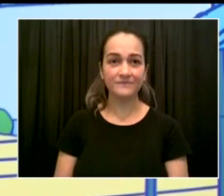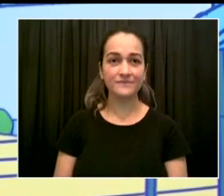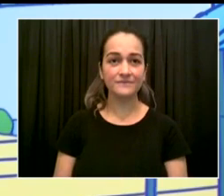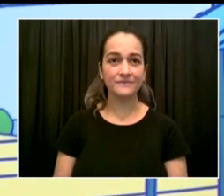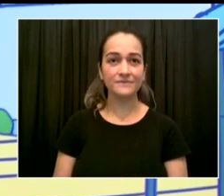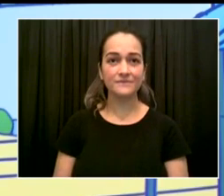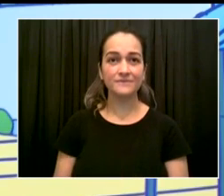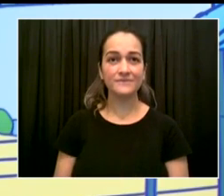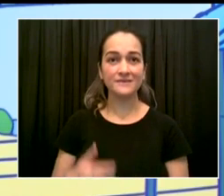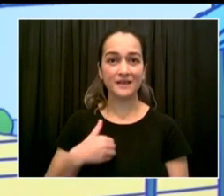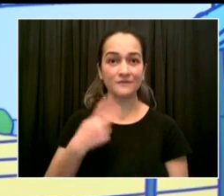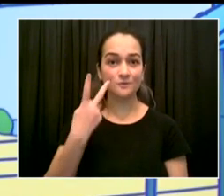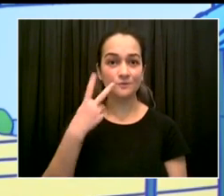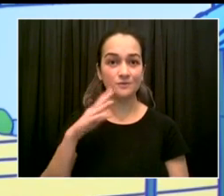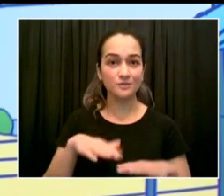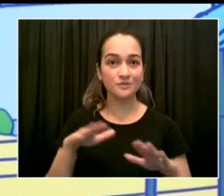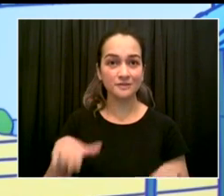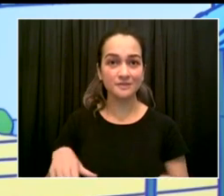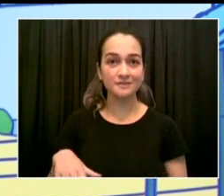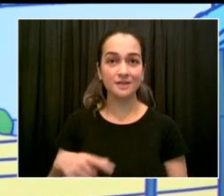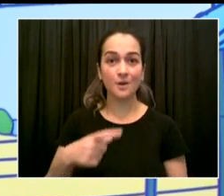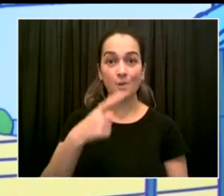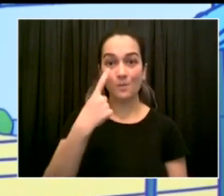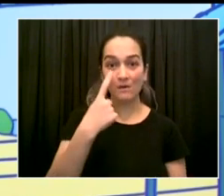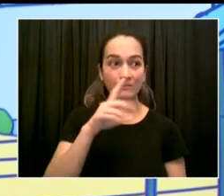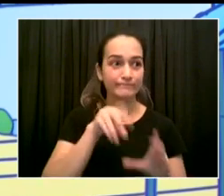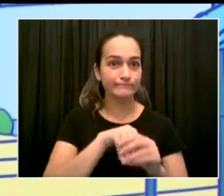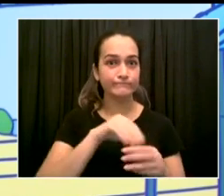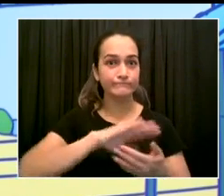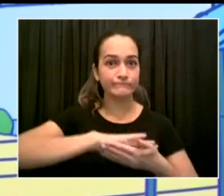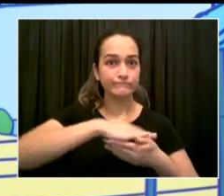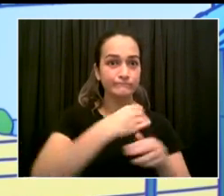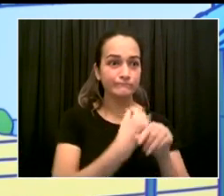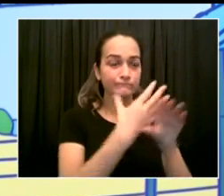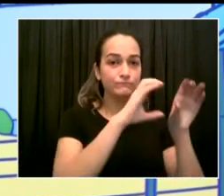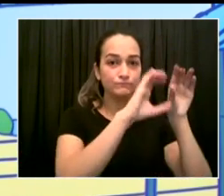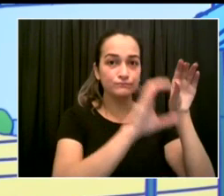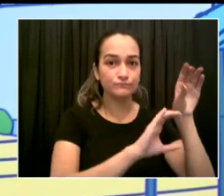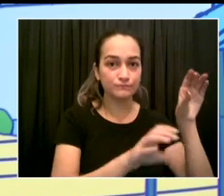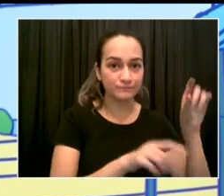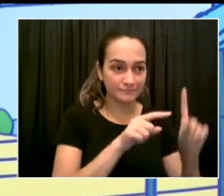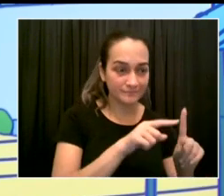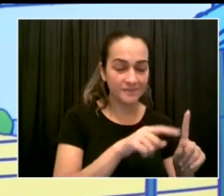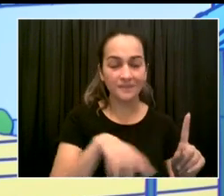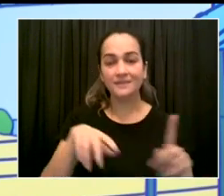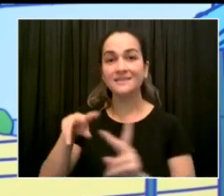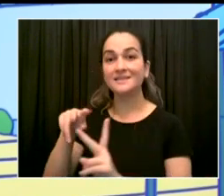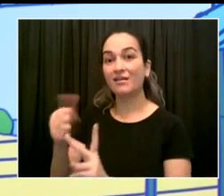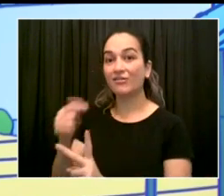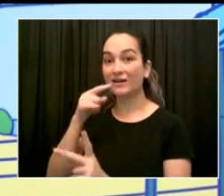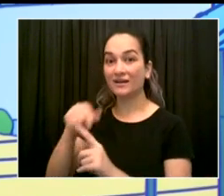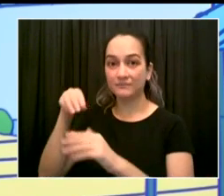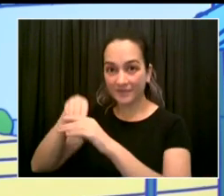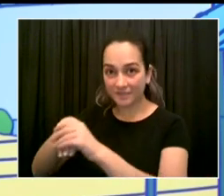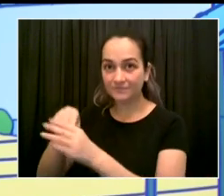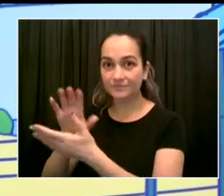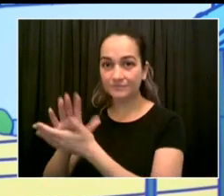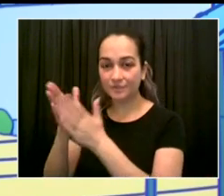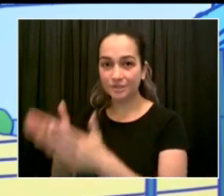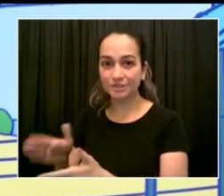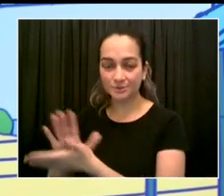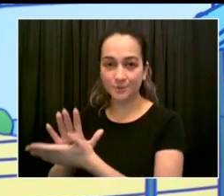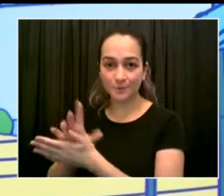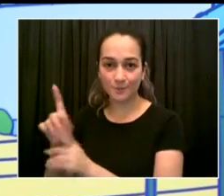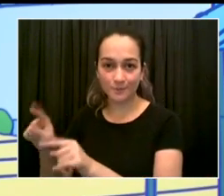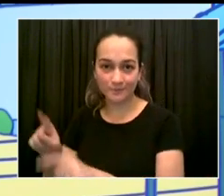on both of the realities. And she has reviewed the various announcements today of how we're going to guarantee